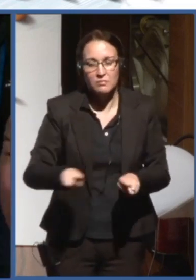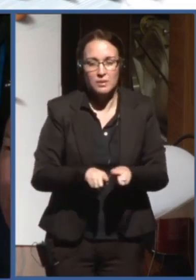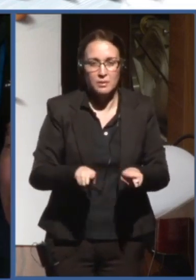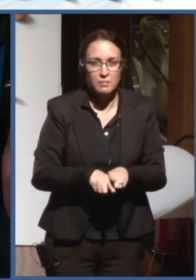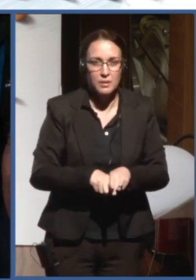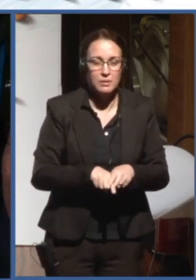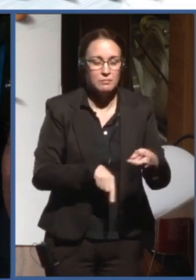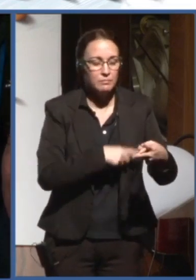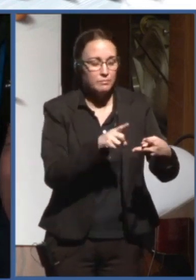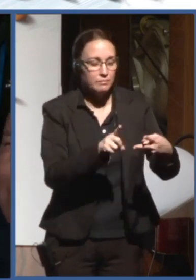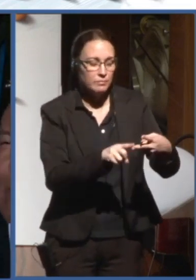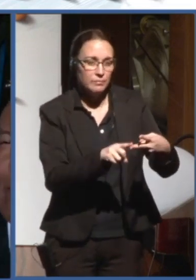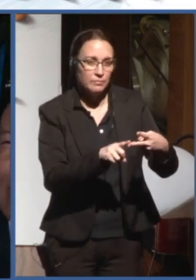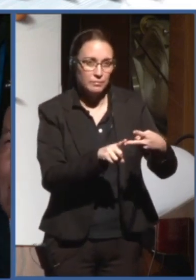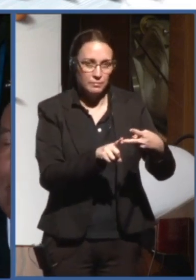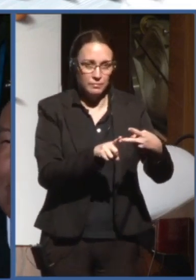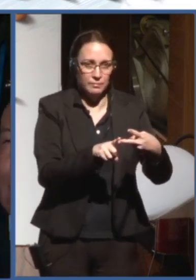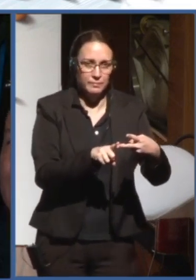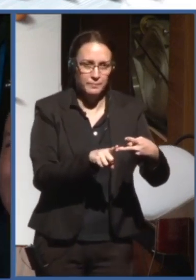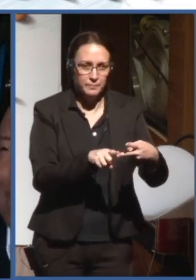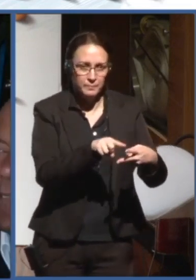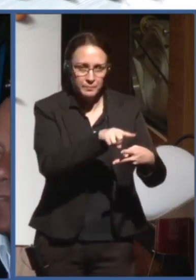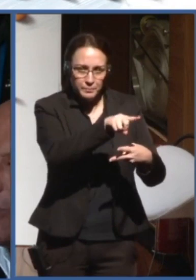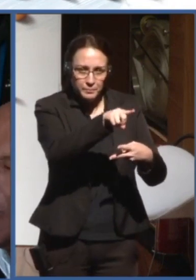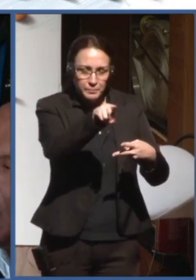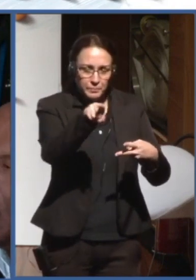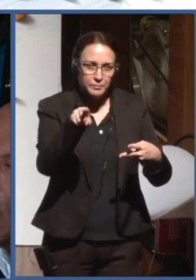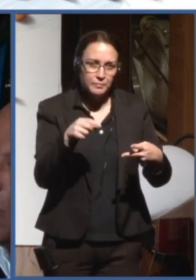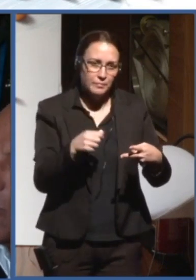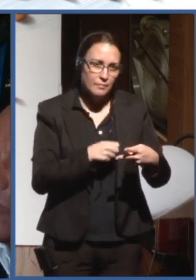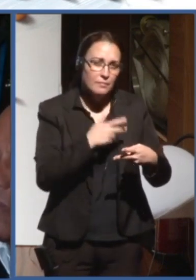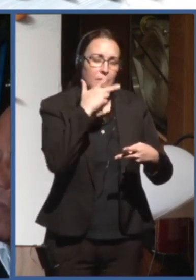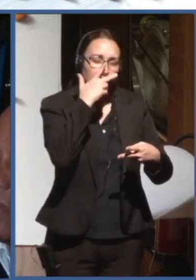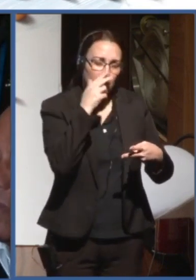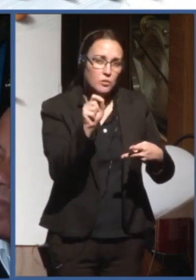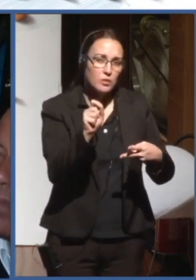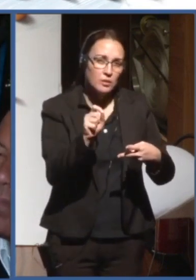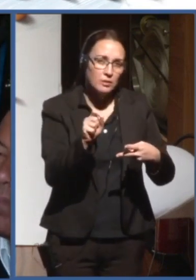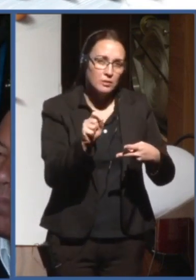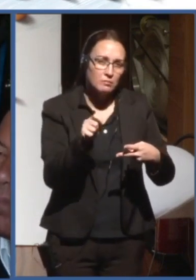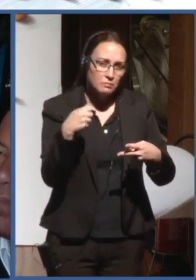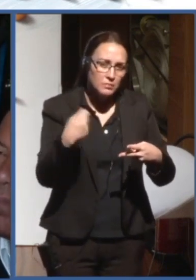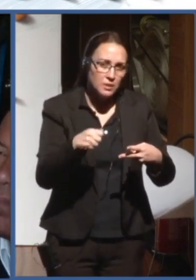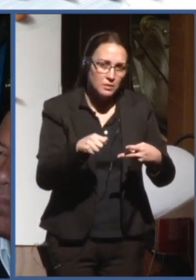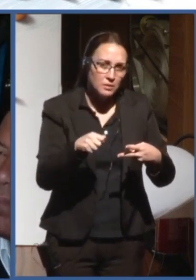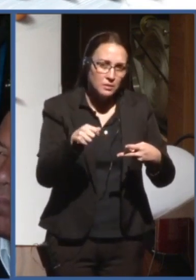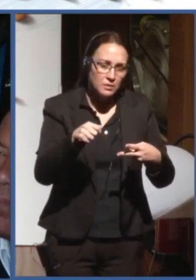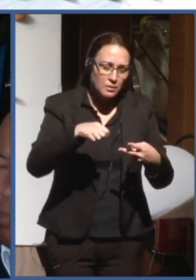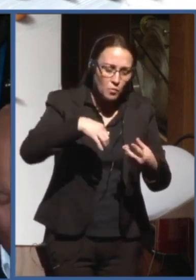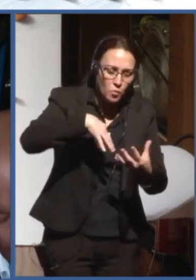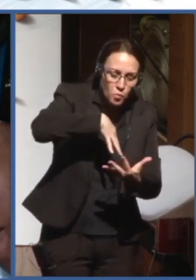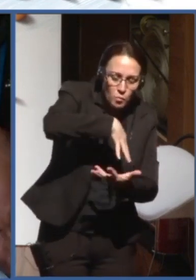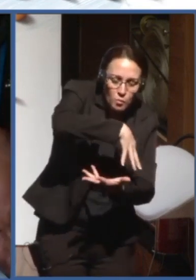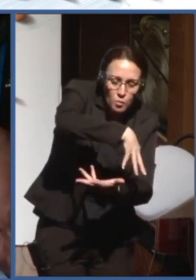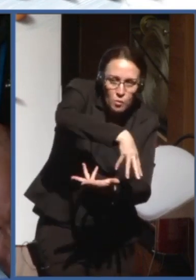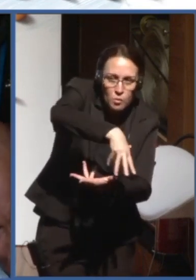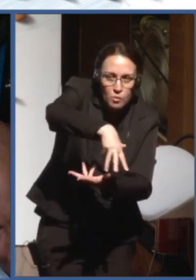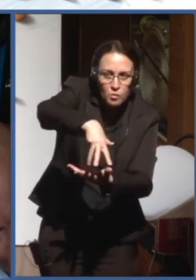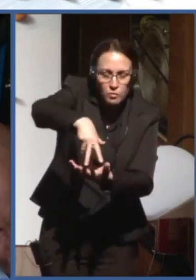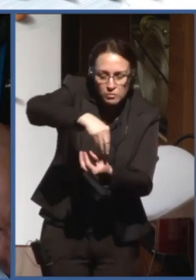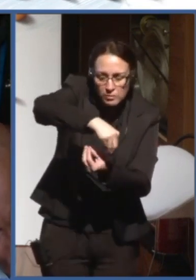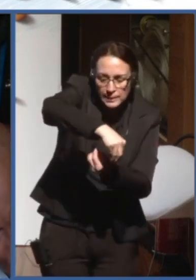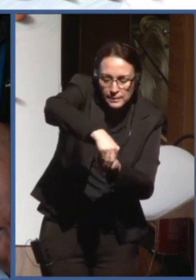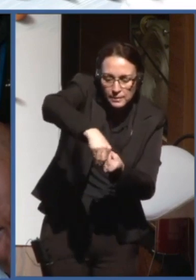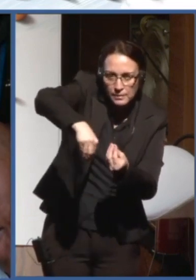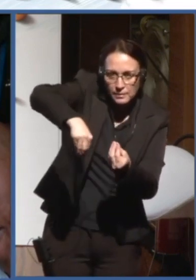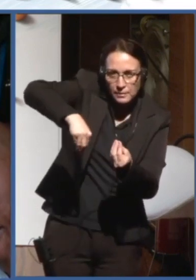And, another question, you don't think that we should make a movement in the world to have